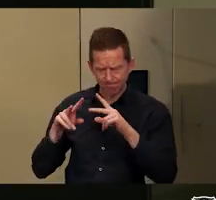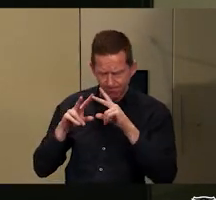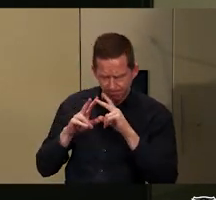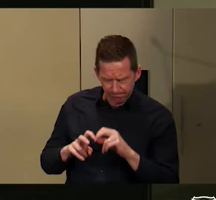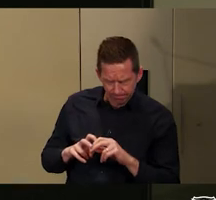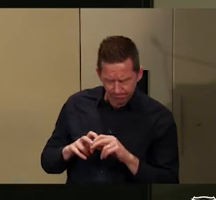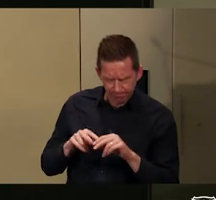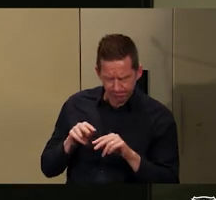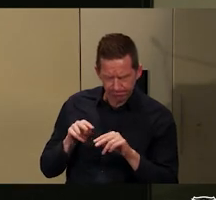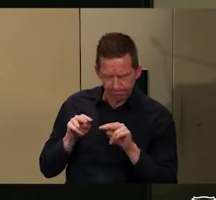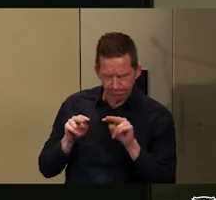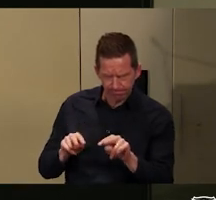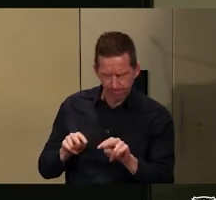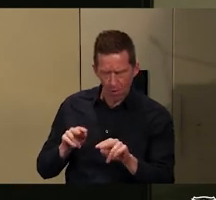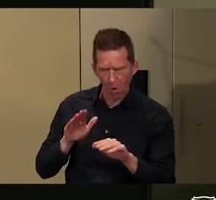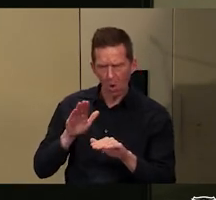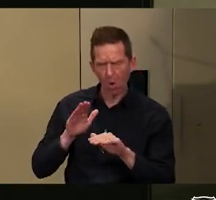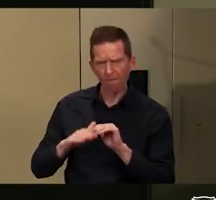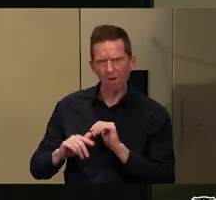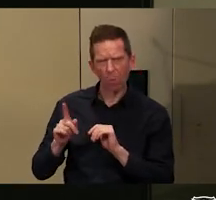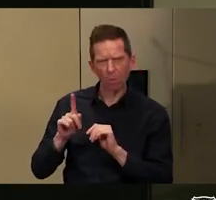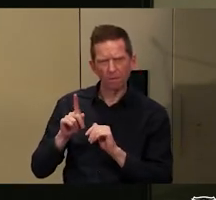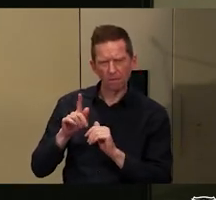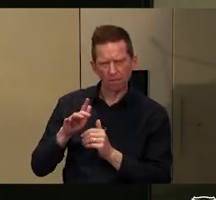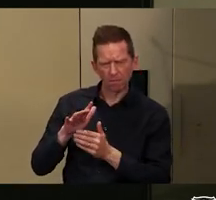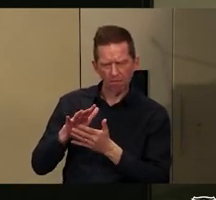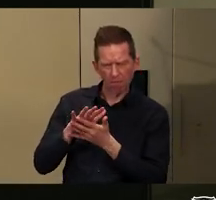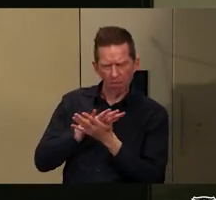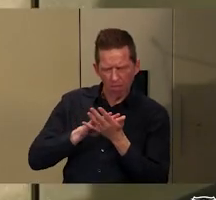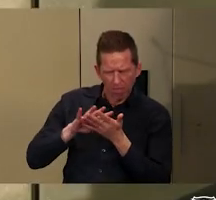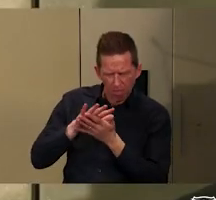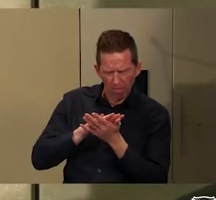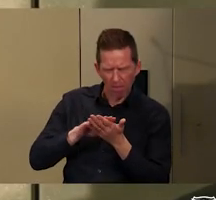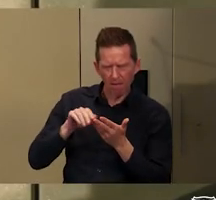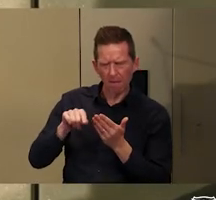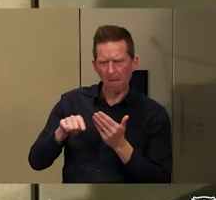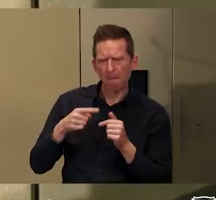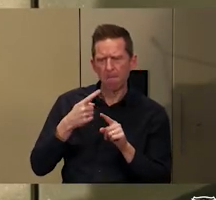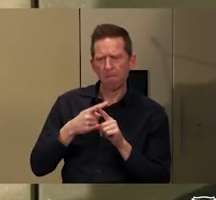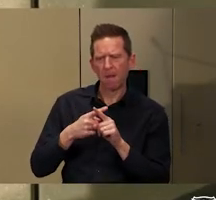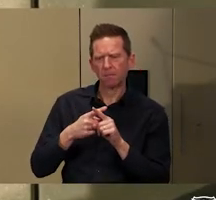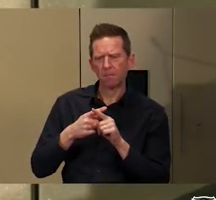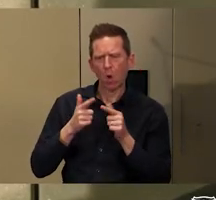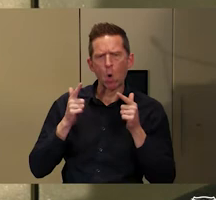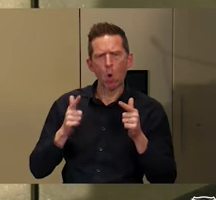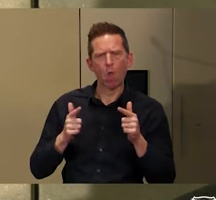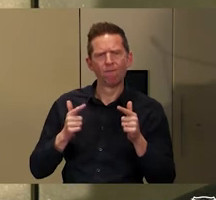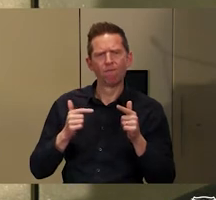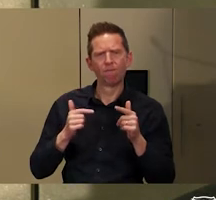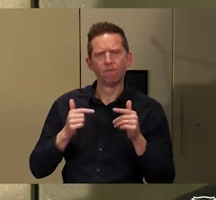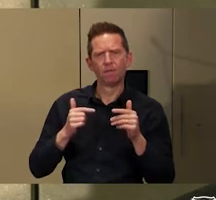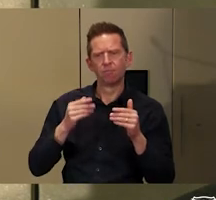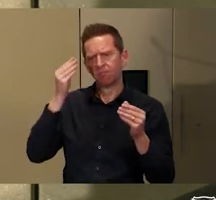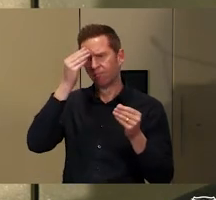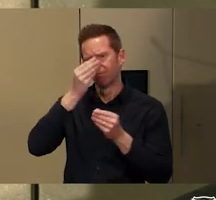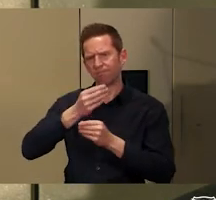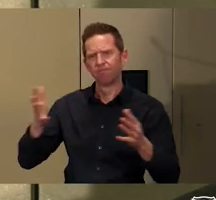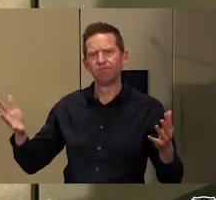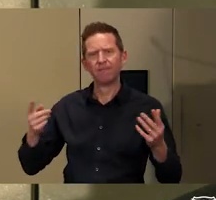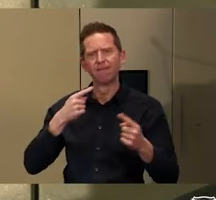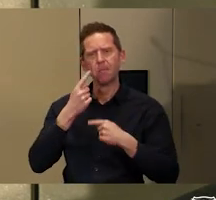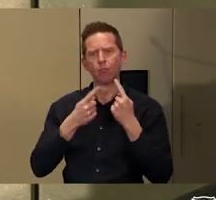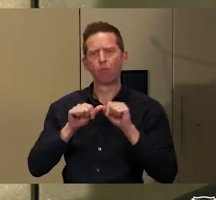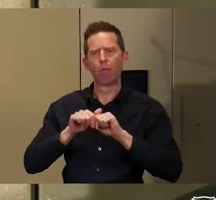perhaps even more dangerously, the misinformation that is spread